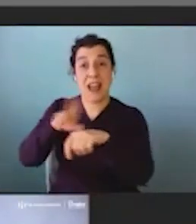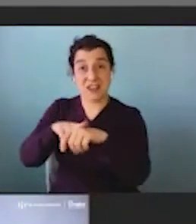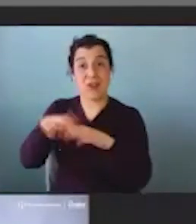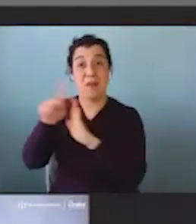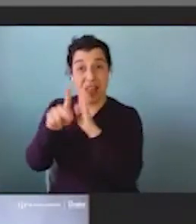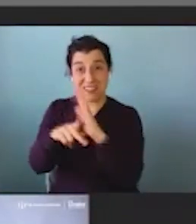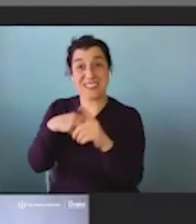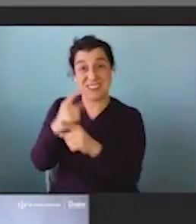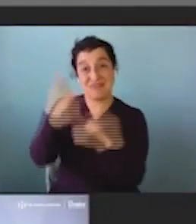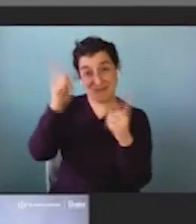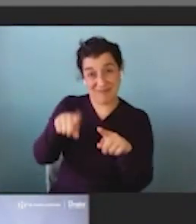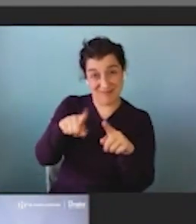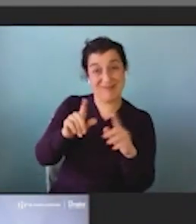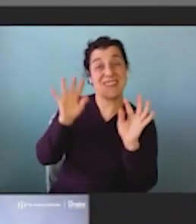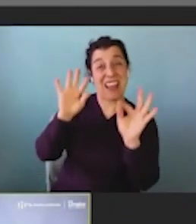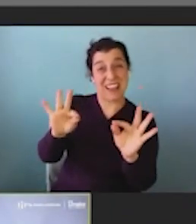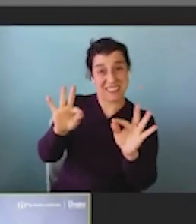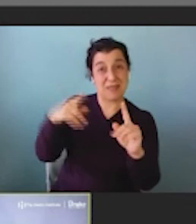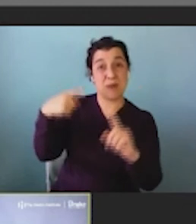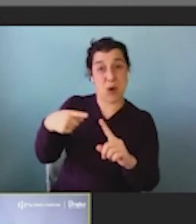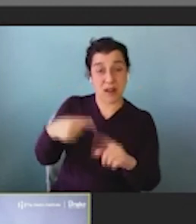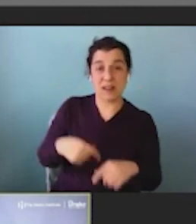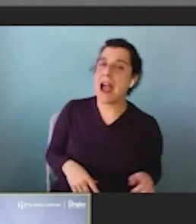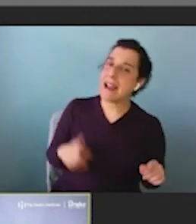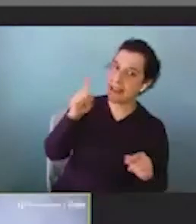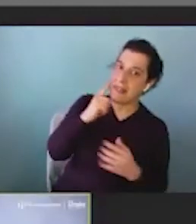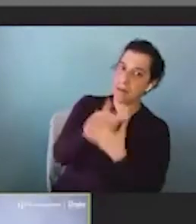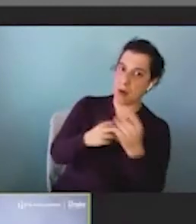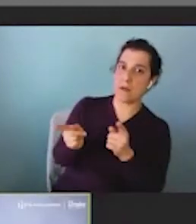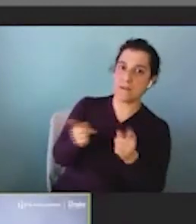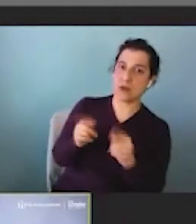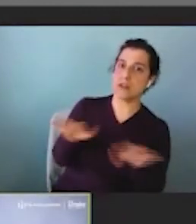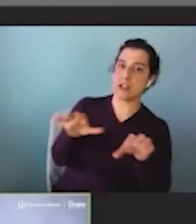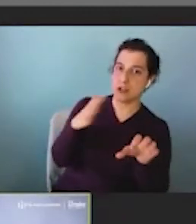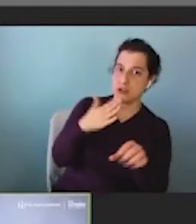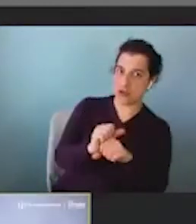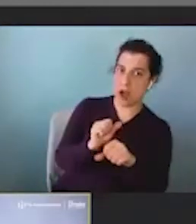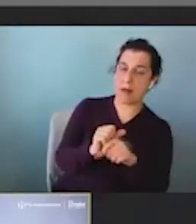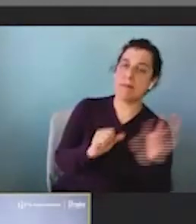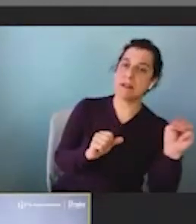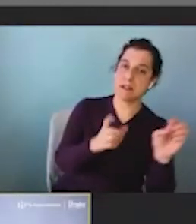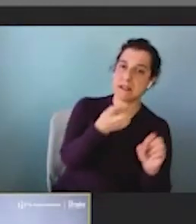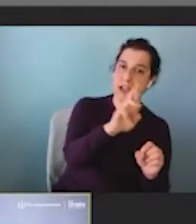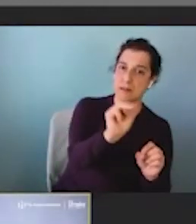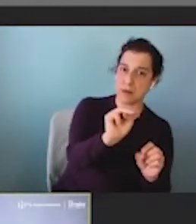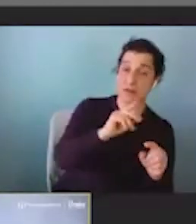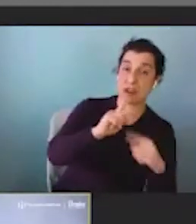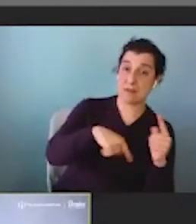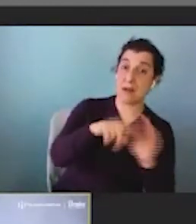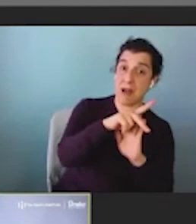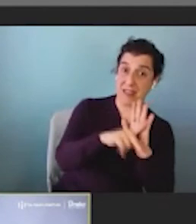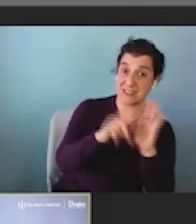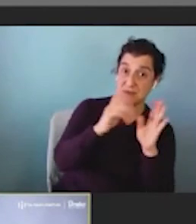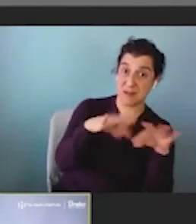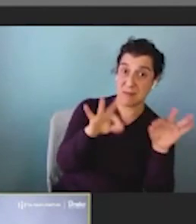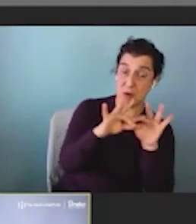That's an excellent point. And I think both of you did a good job. Dr. Mosvarney did a good job talking about how policy is really important at the local